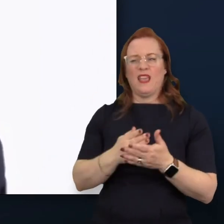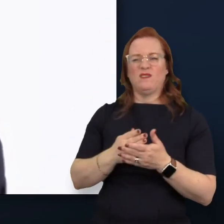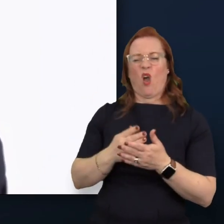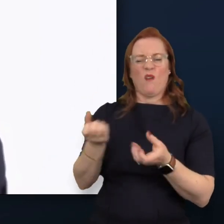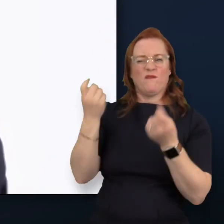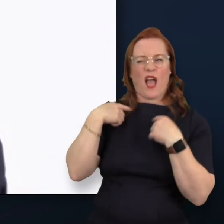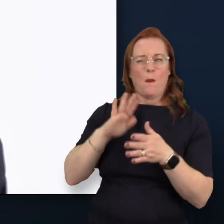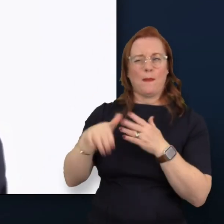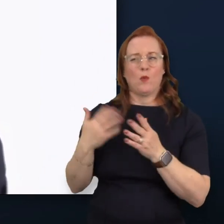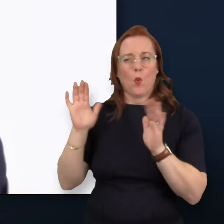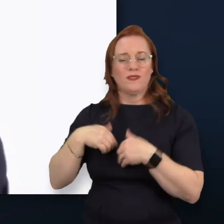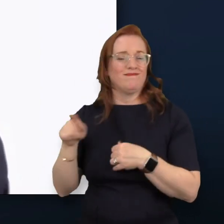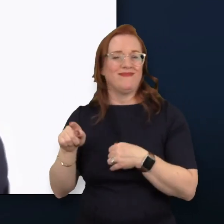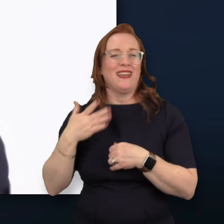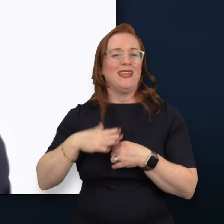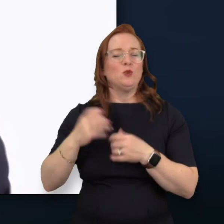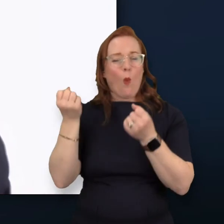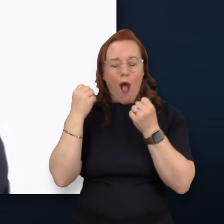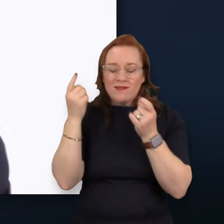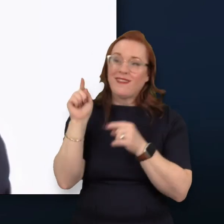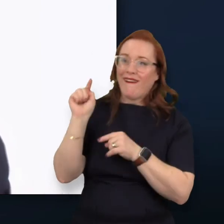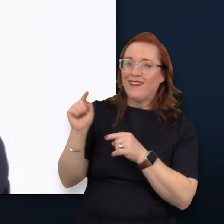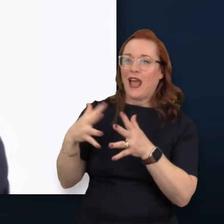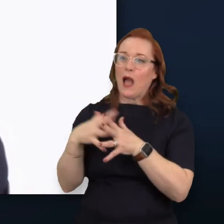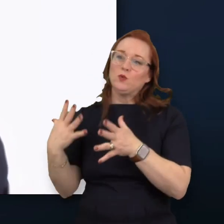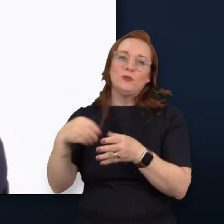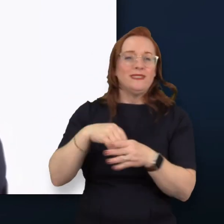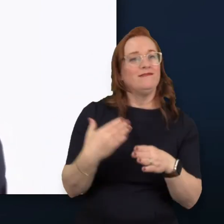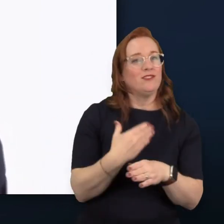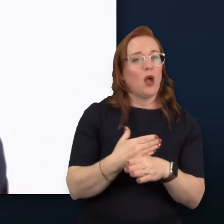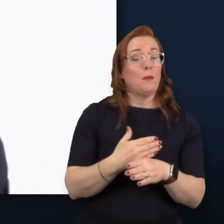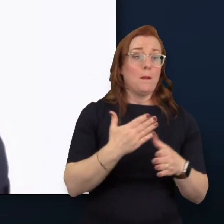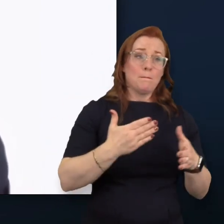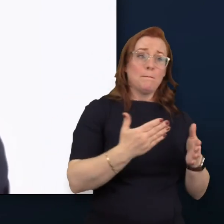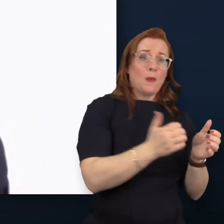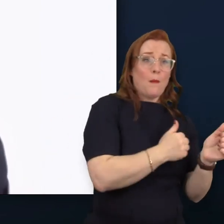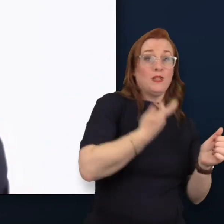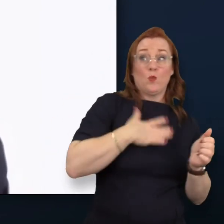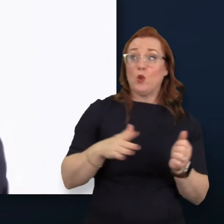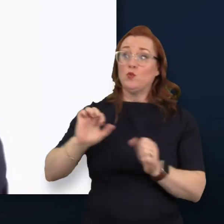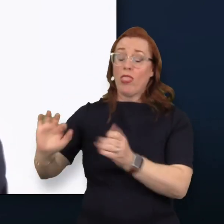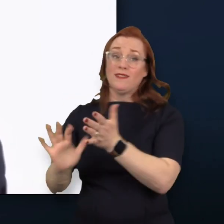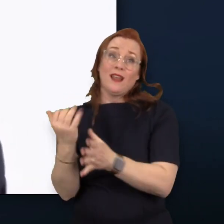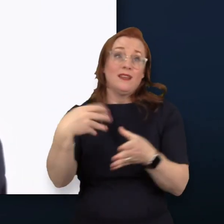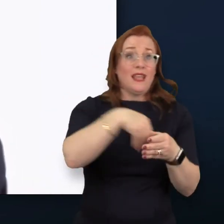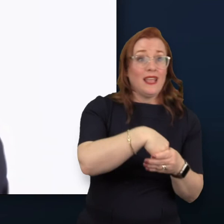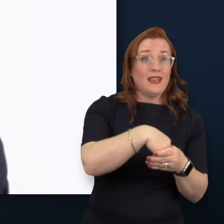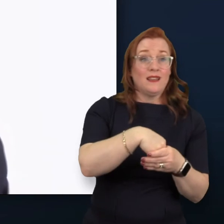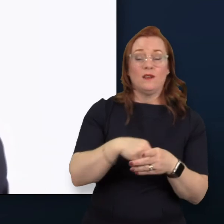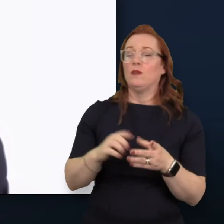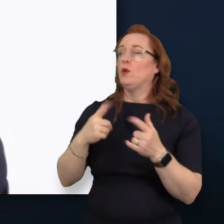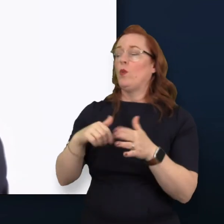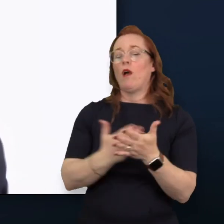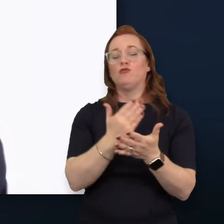help them into work and for businesses to benefit from their talents. Our Bishop of Autism is sharing its